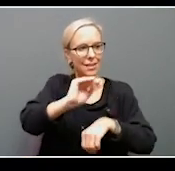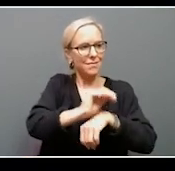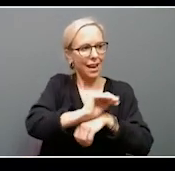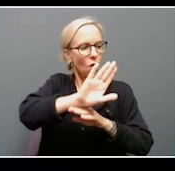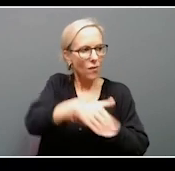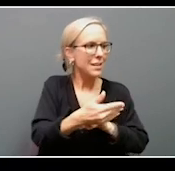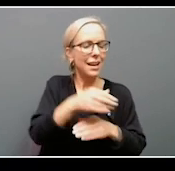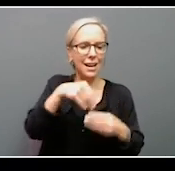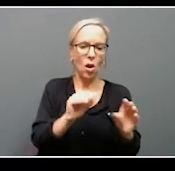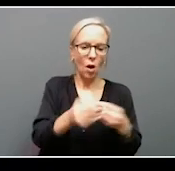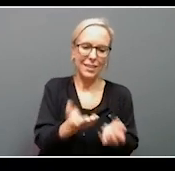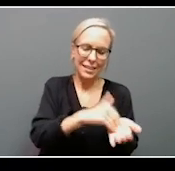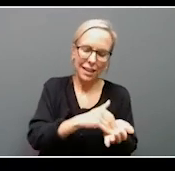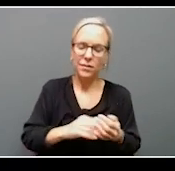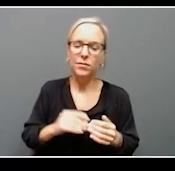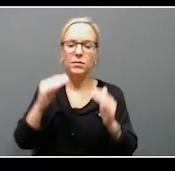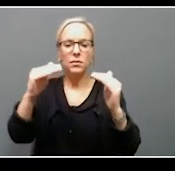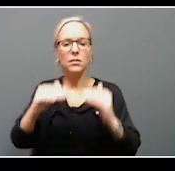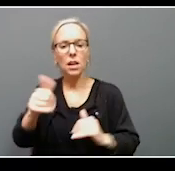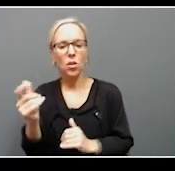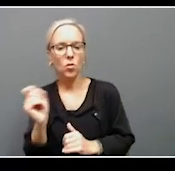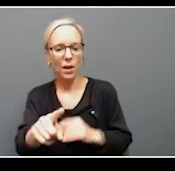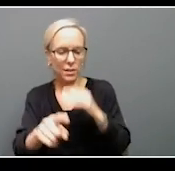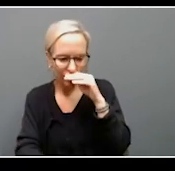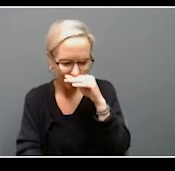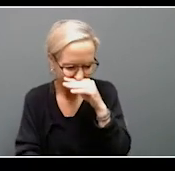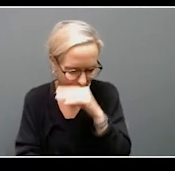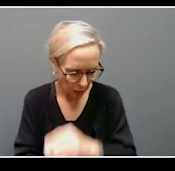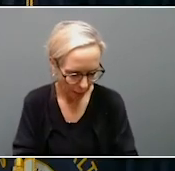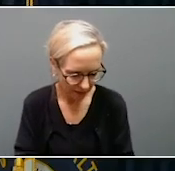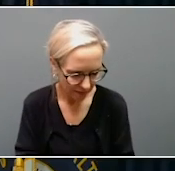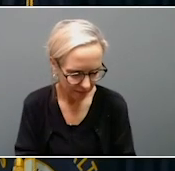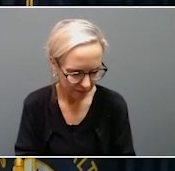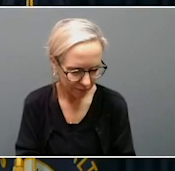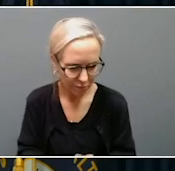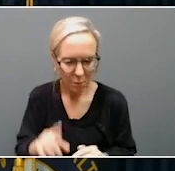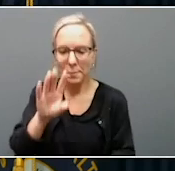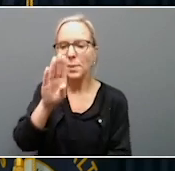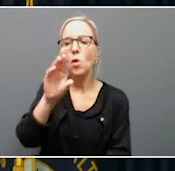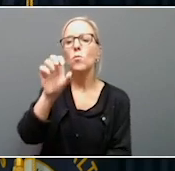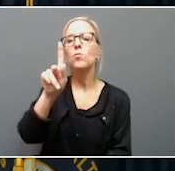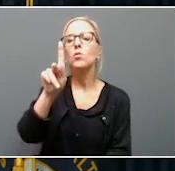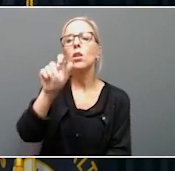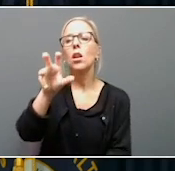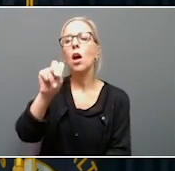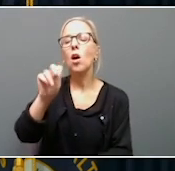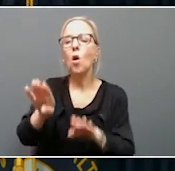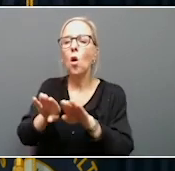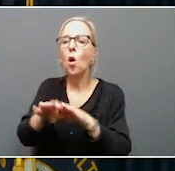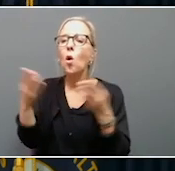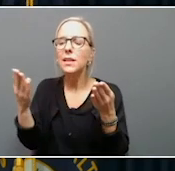Is Brooklawn going to open back up, or is it open back up? I know it's some of the issue in Louisville. Right. Brooklawn is open to some services